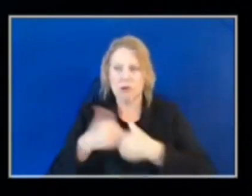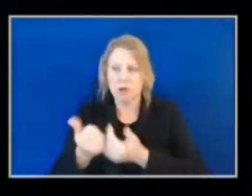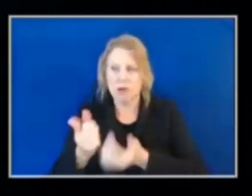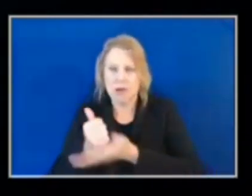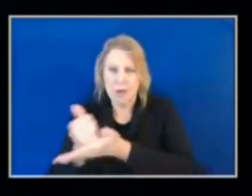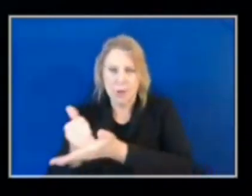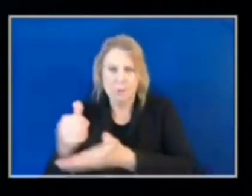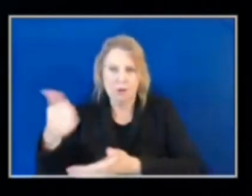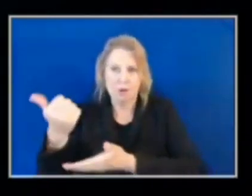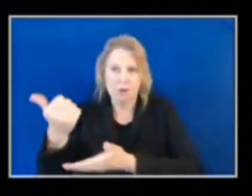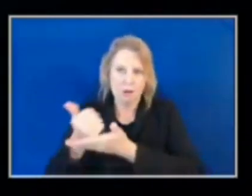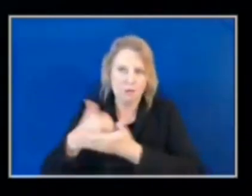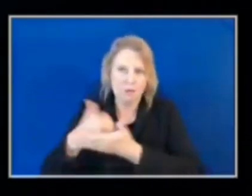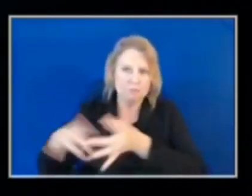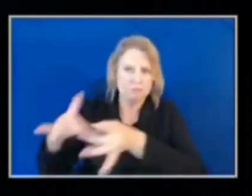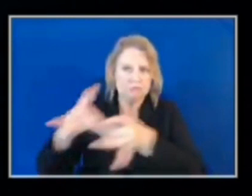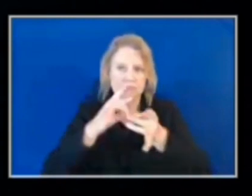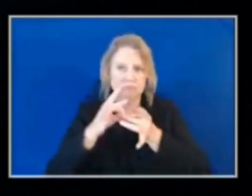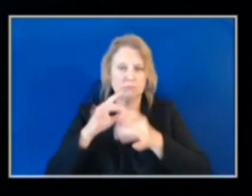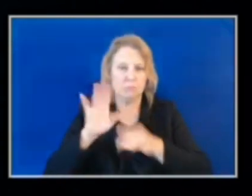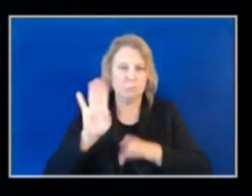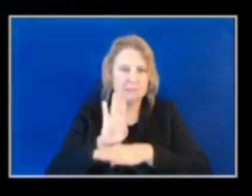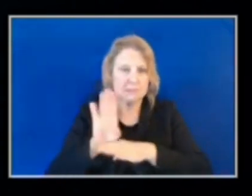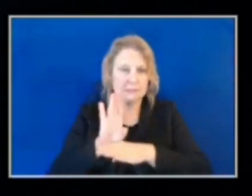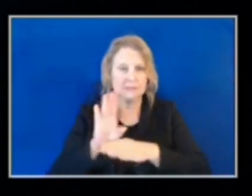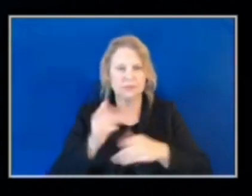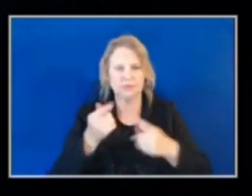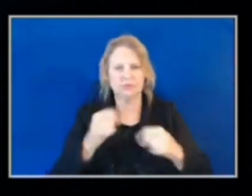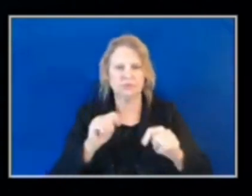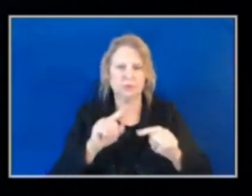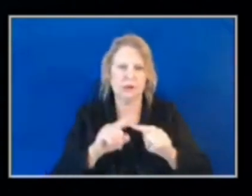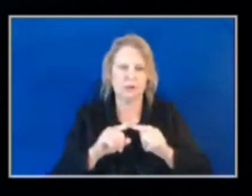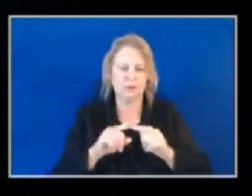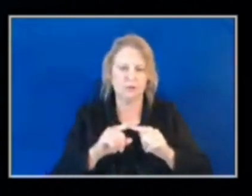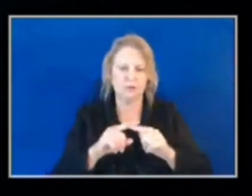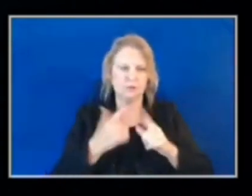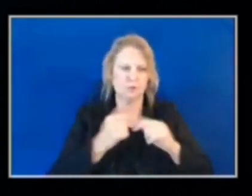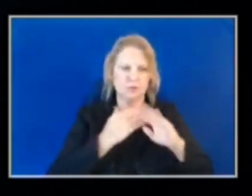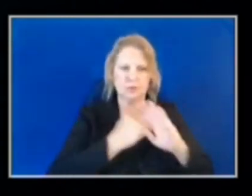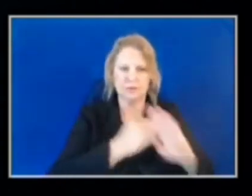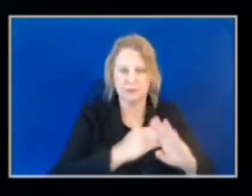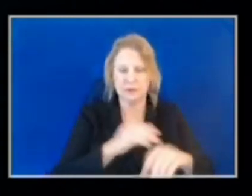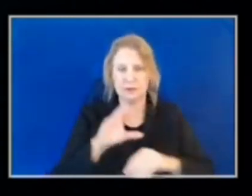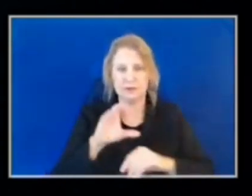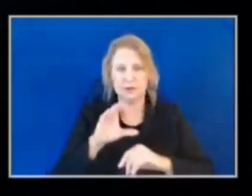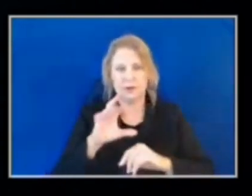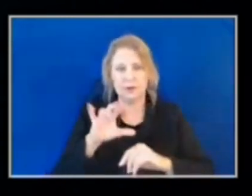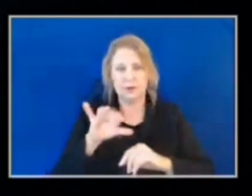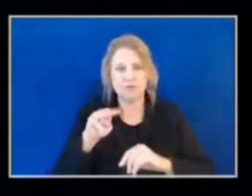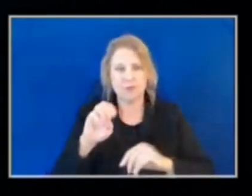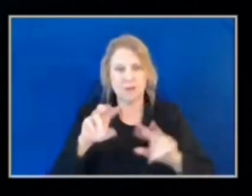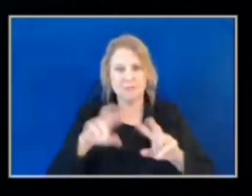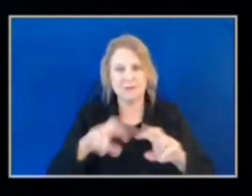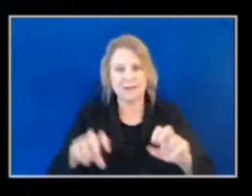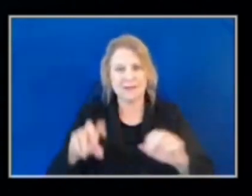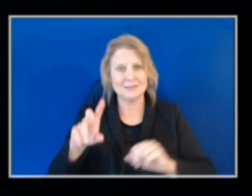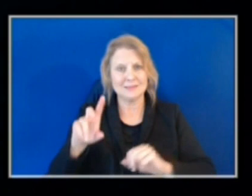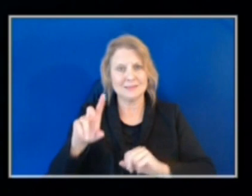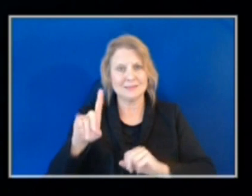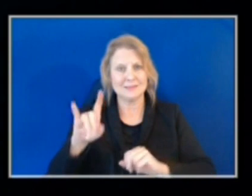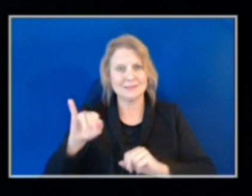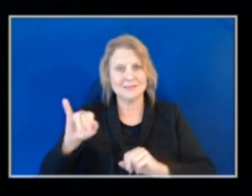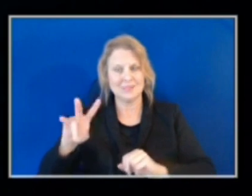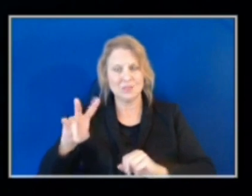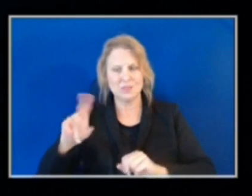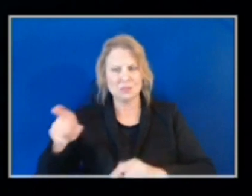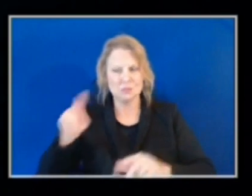,000 steering wheel locks so far this year. Our crime analysis division updates officers daily on where the hot spots are, and that's where we